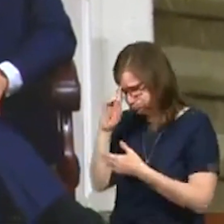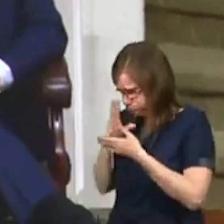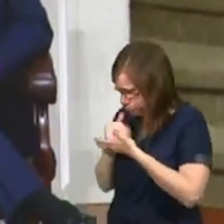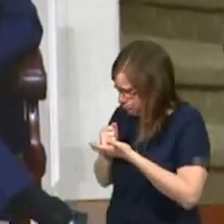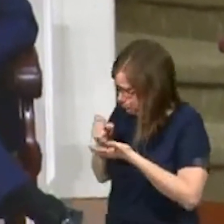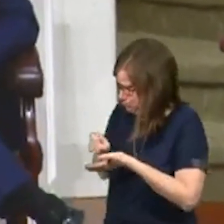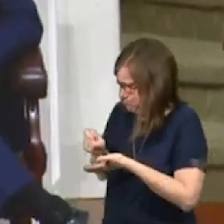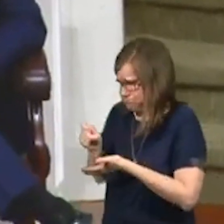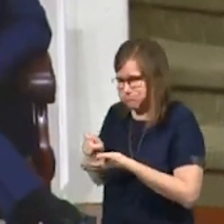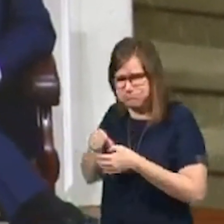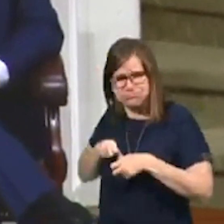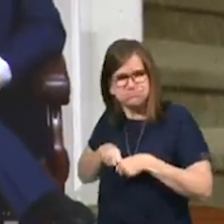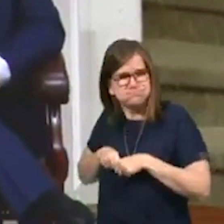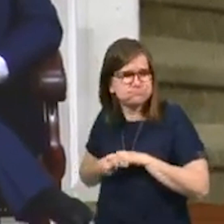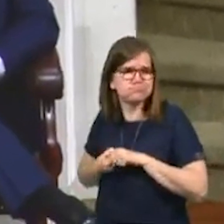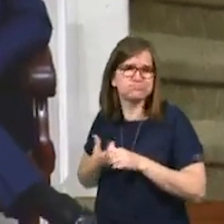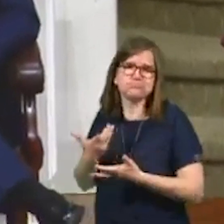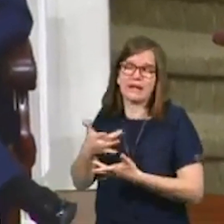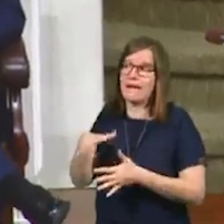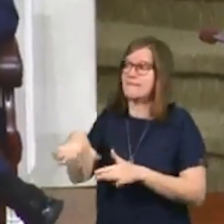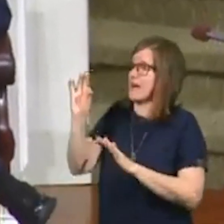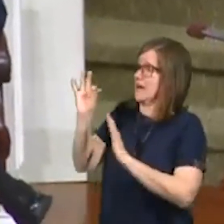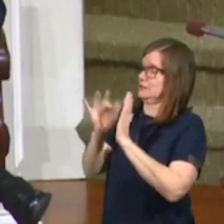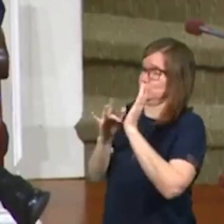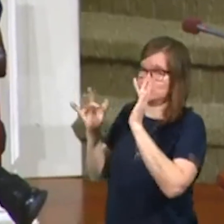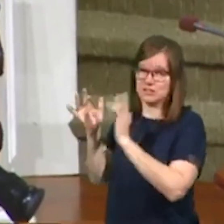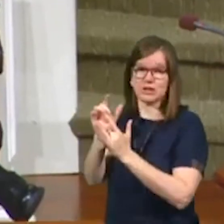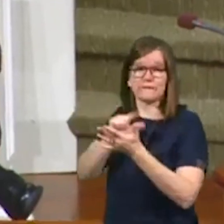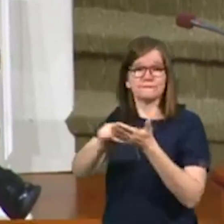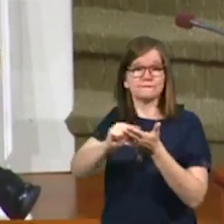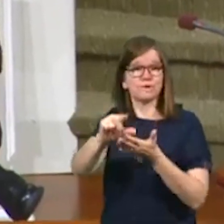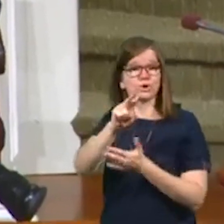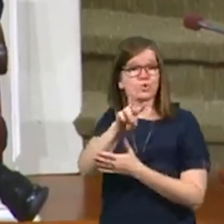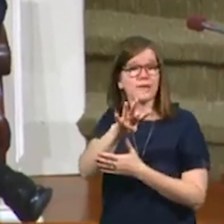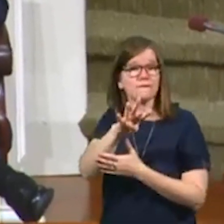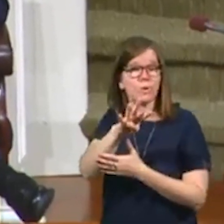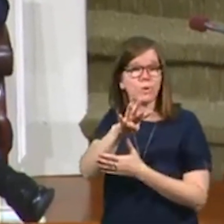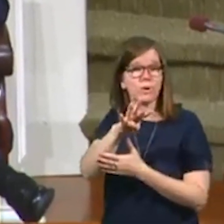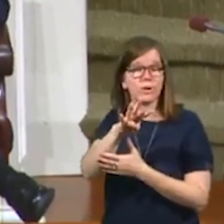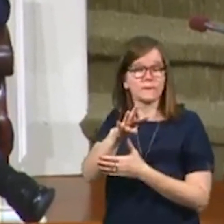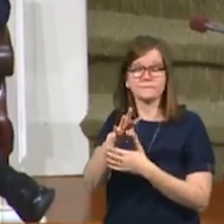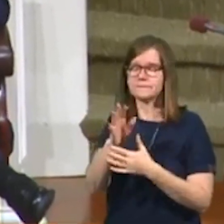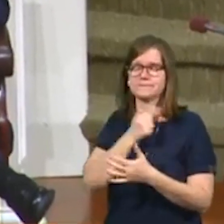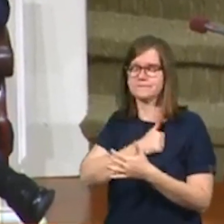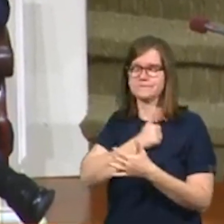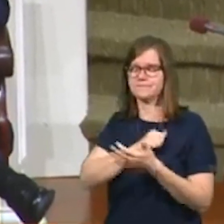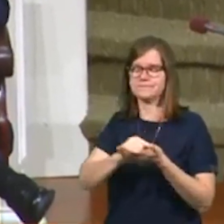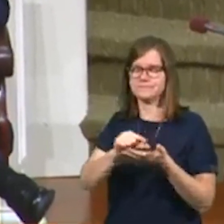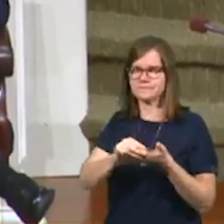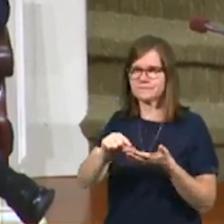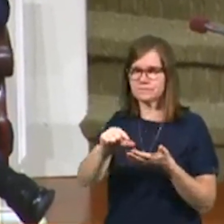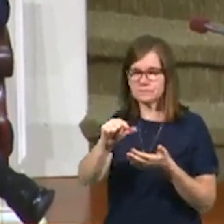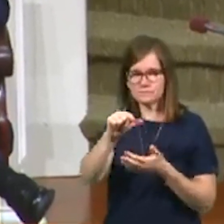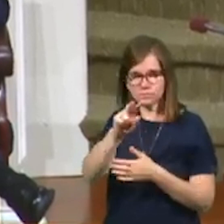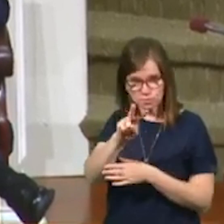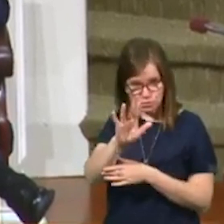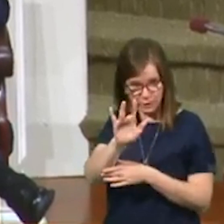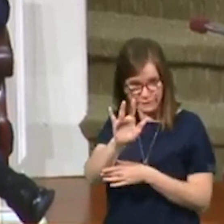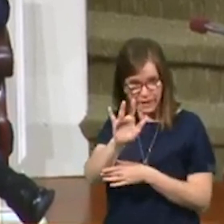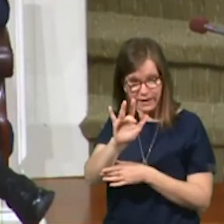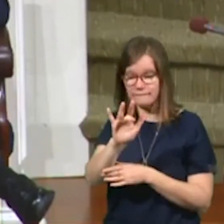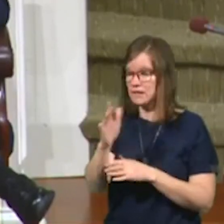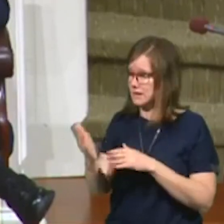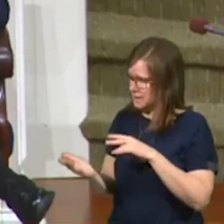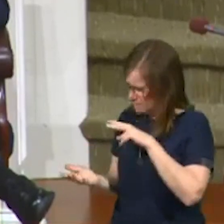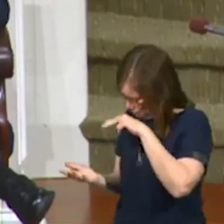great need. She finds Jesus in verse number 24. Uh, she, or I'm sorry, verse number, verse number 25, she